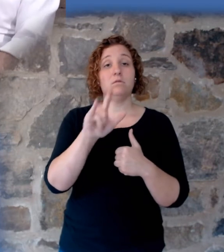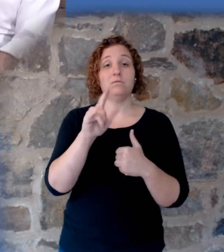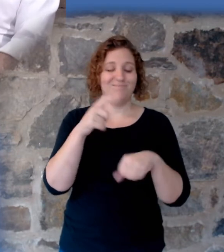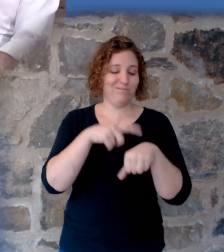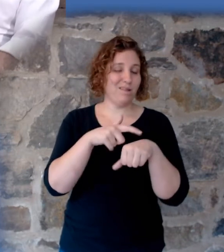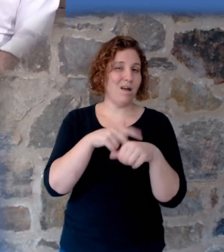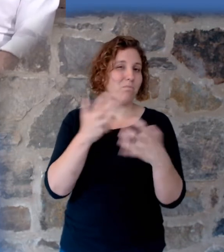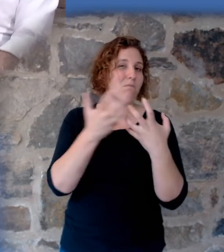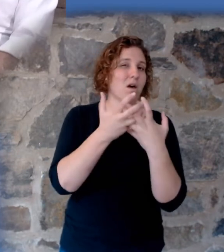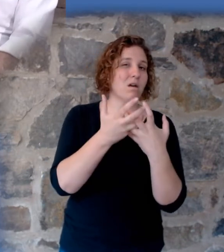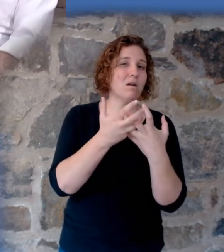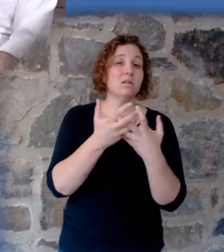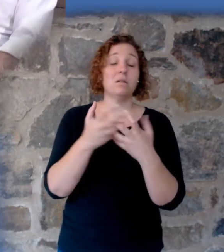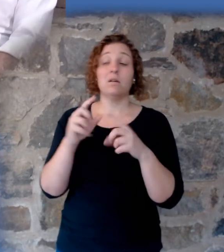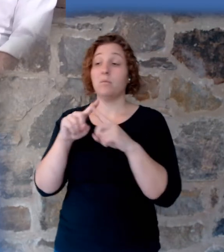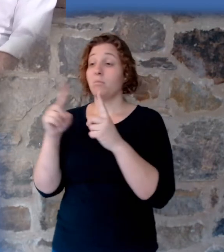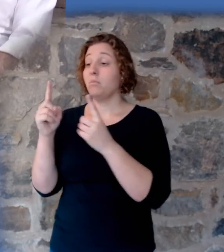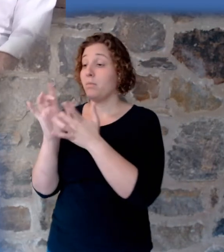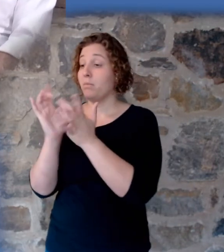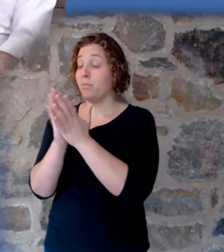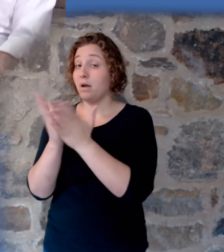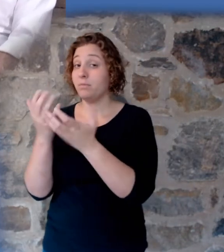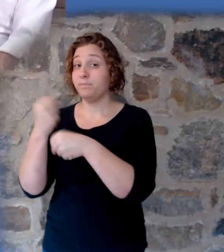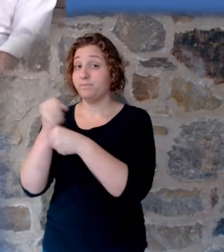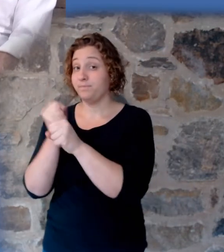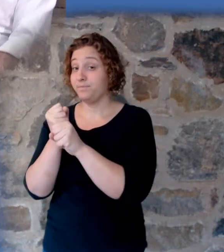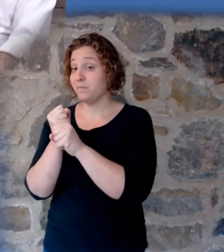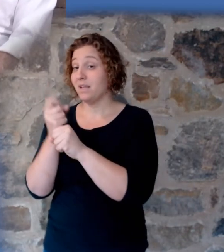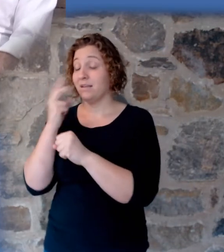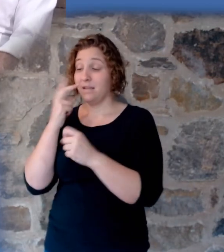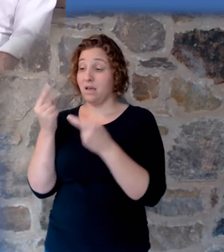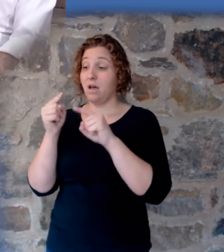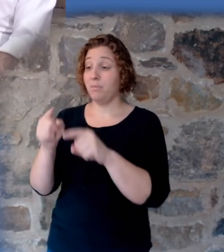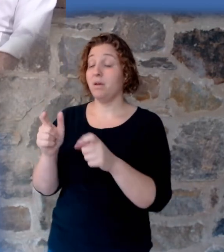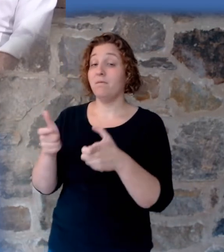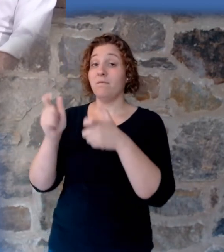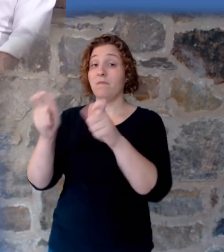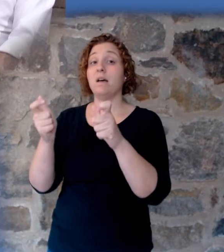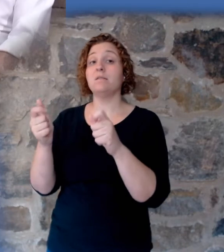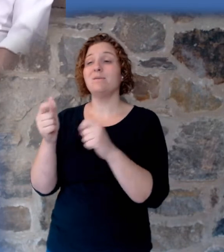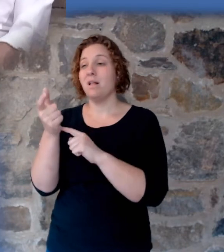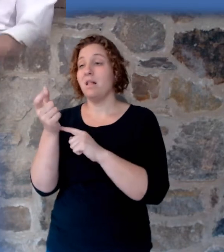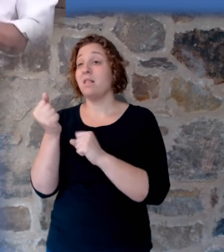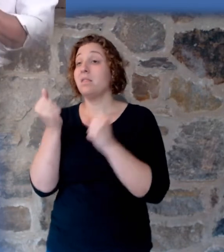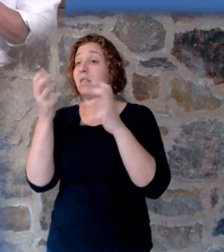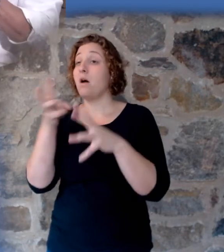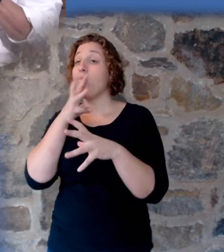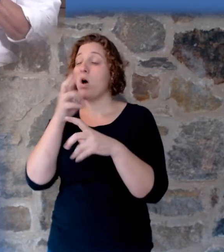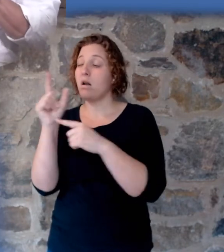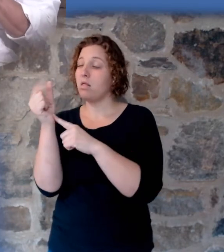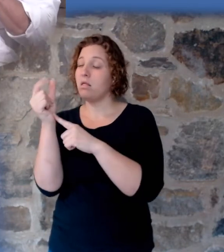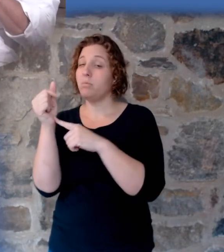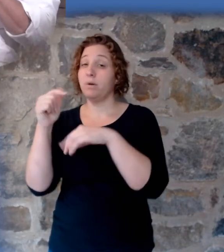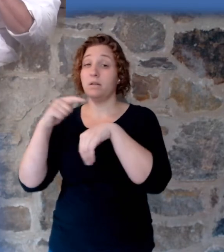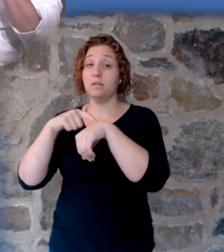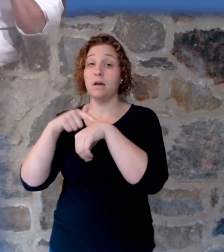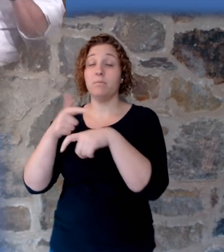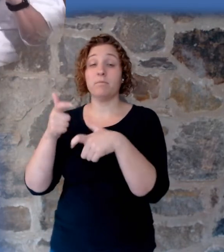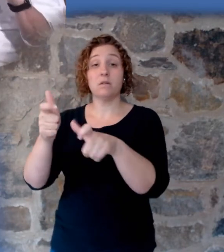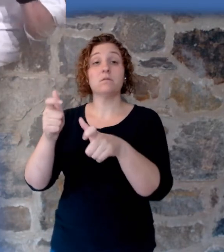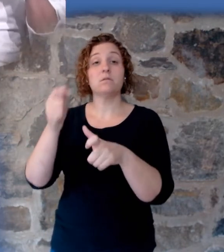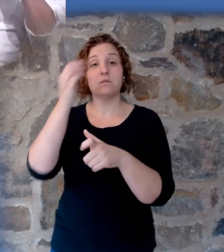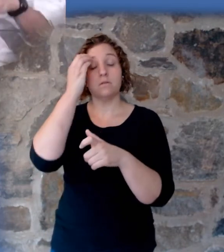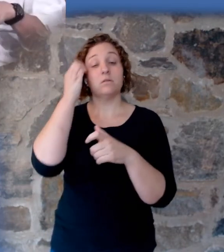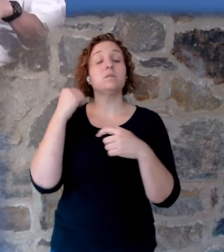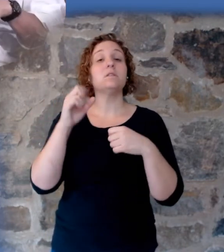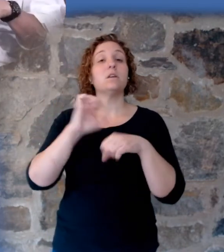Biblical creation aside is it formed very quickly with a lot of water and a little time. Next thing, the earth has layers of sedimentary rock, not